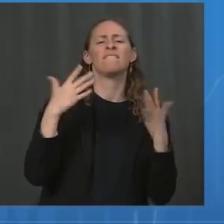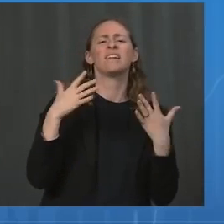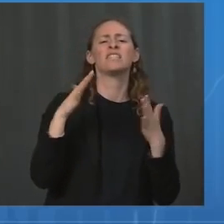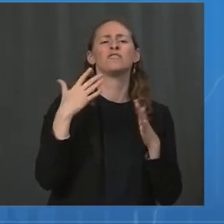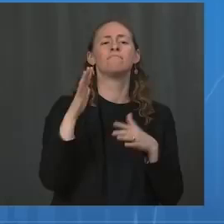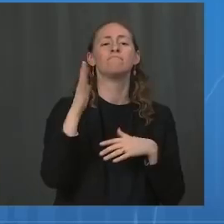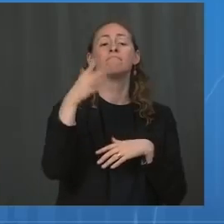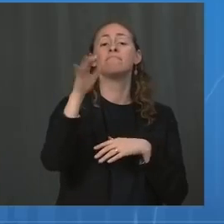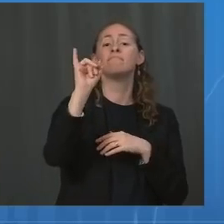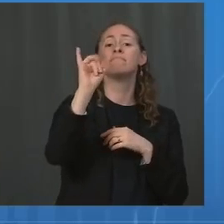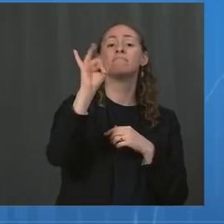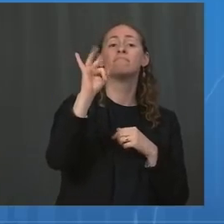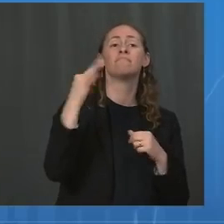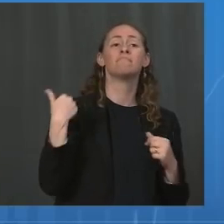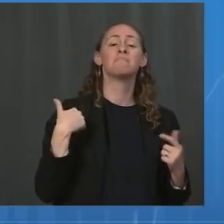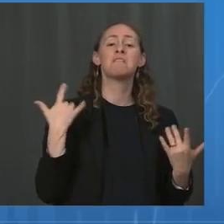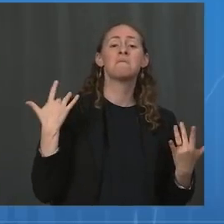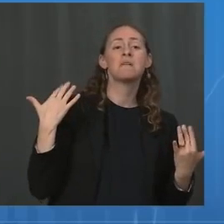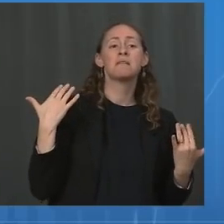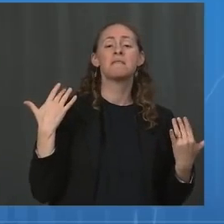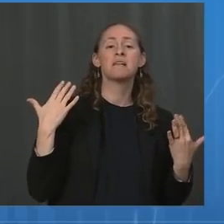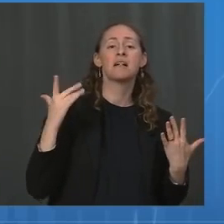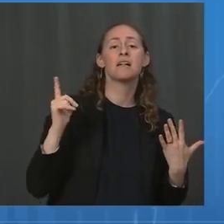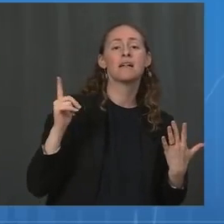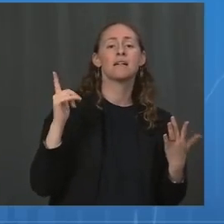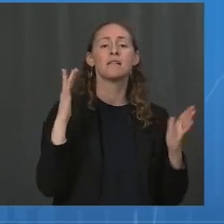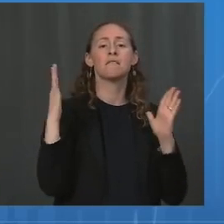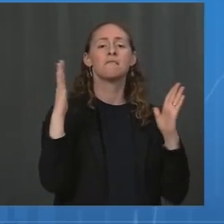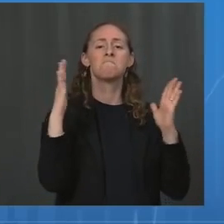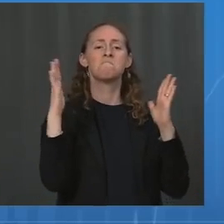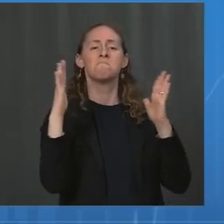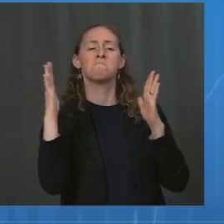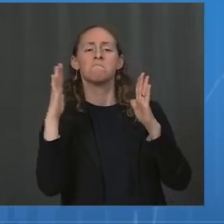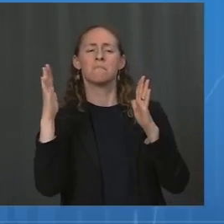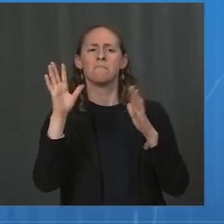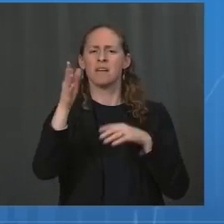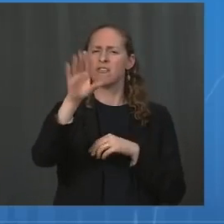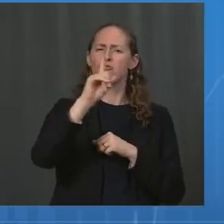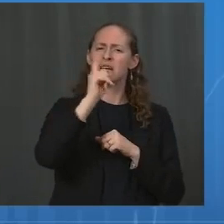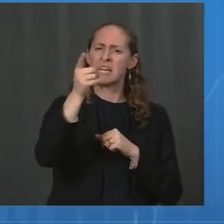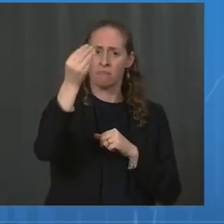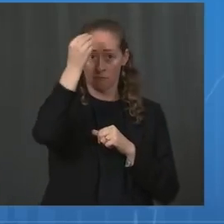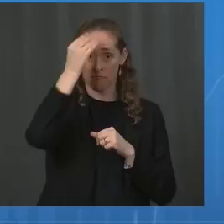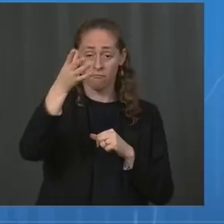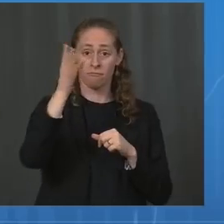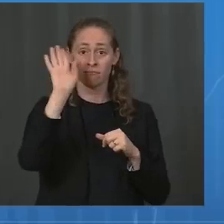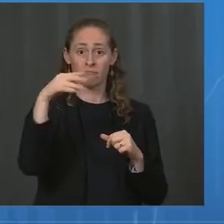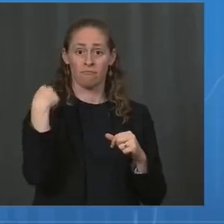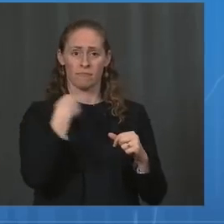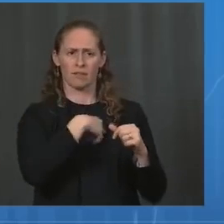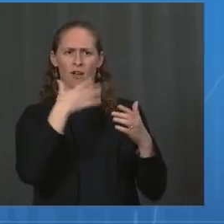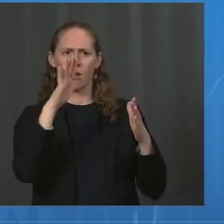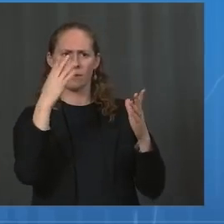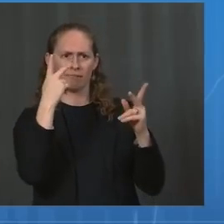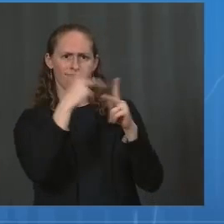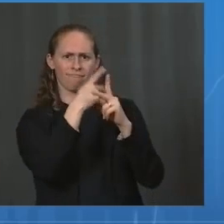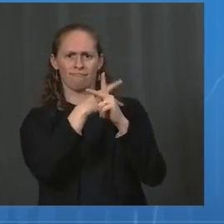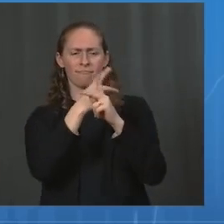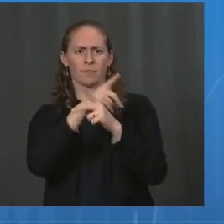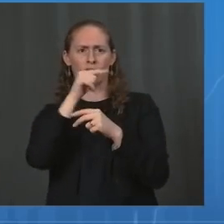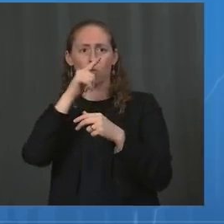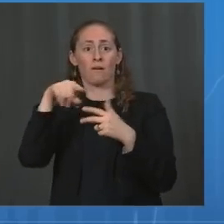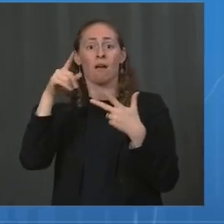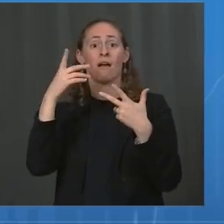and some suggestion that there was increased waning vaccine effectiveness against hospitalization. The